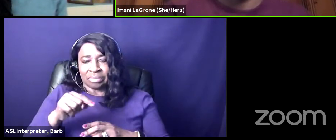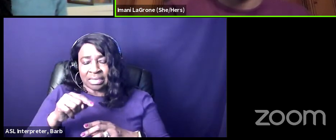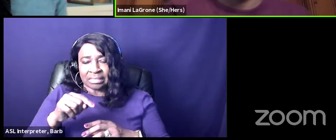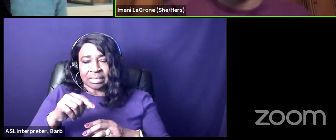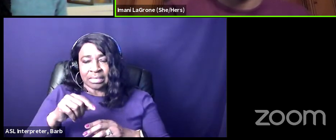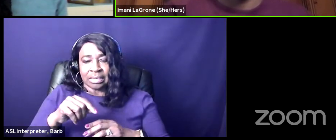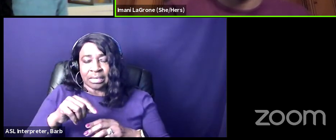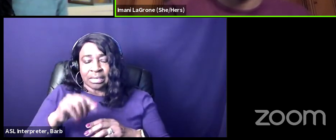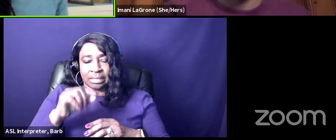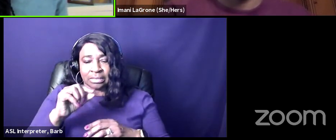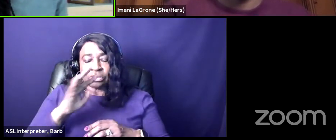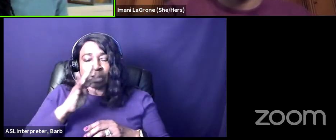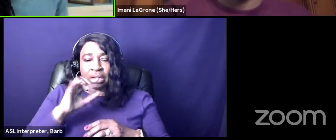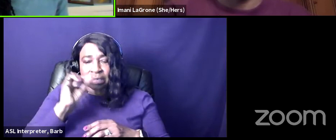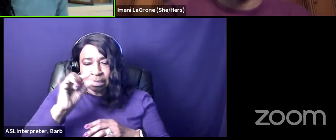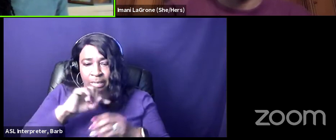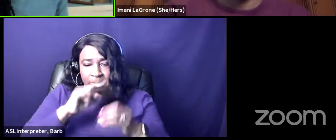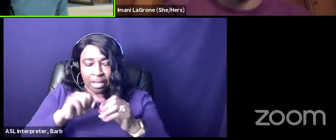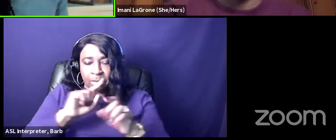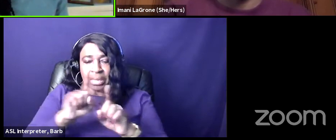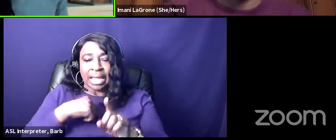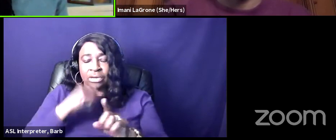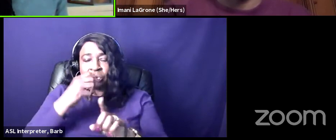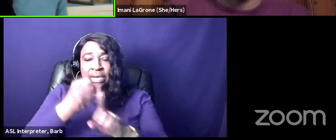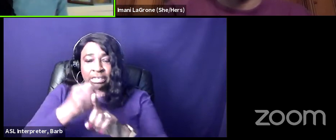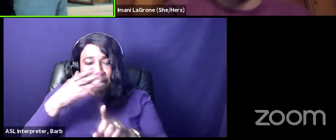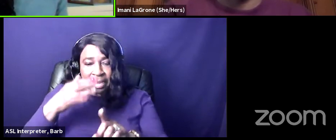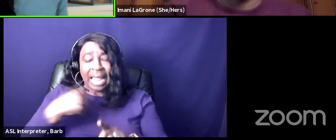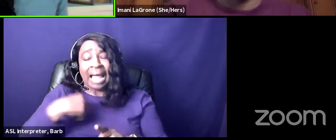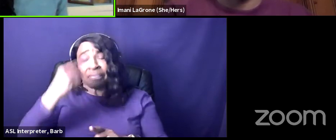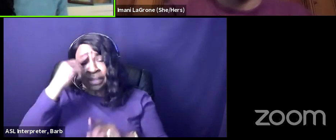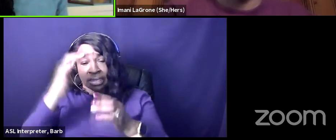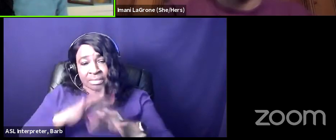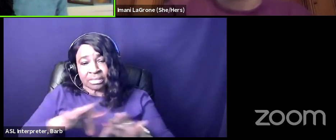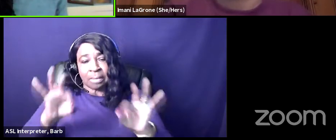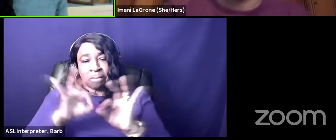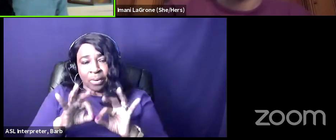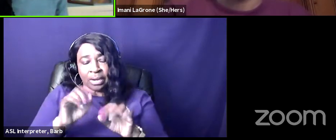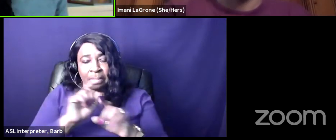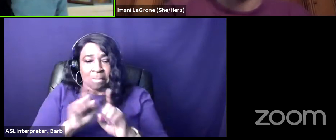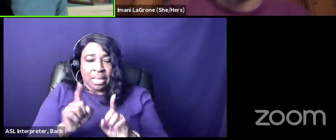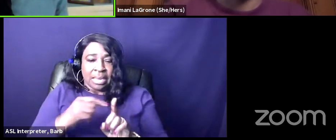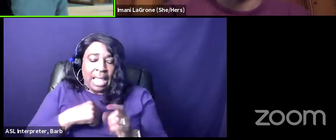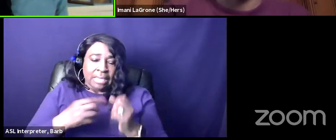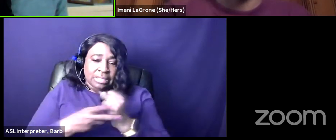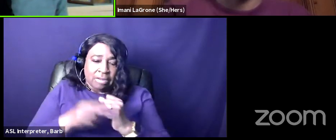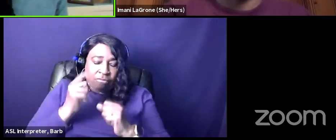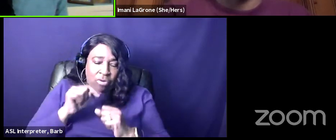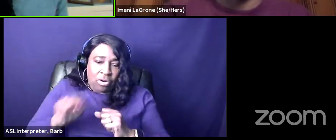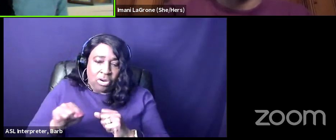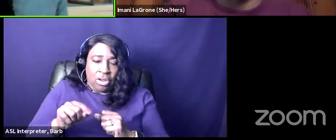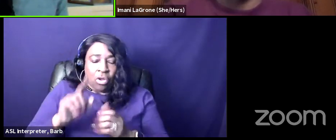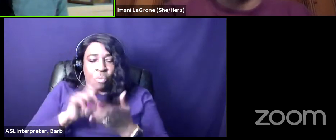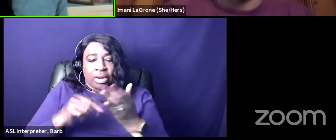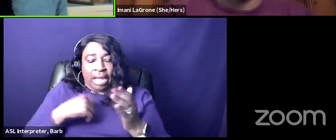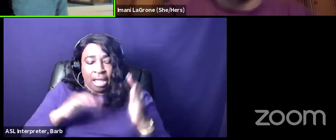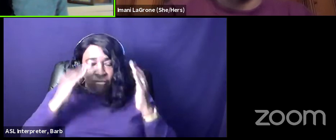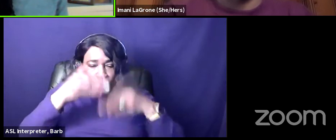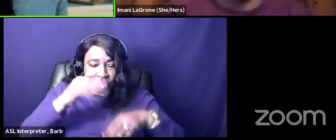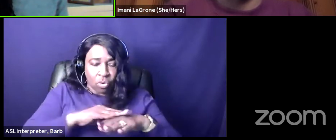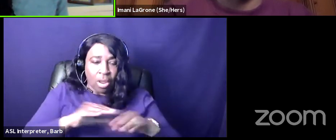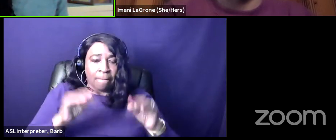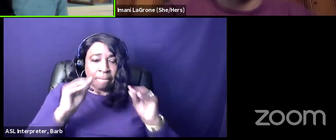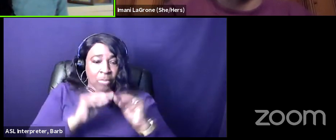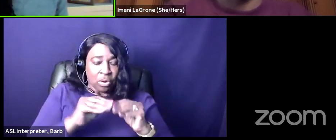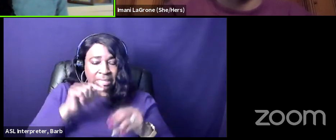it's important but it's it's just as a reminder right i think what i focus on a lot more is this